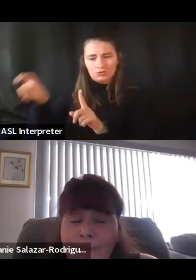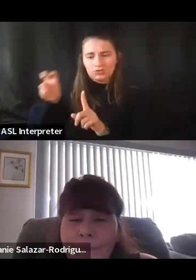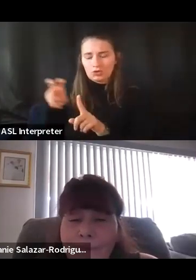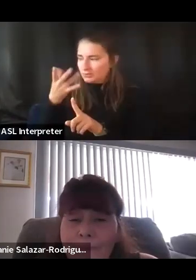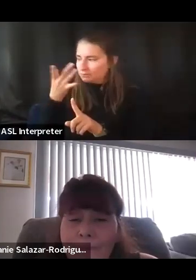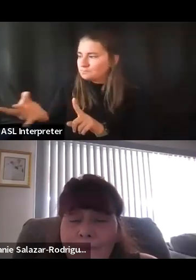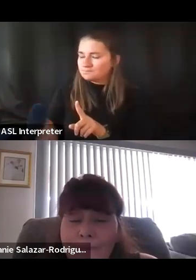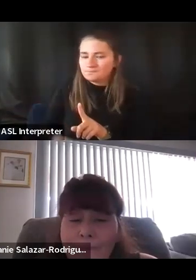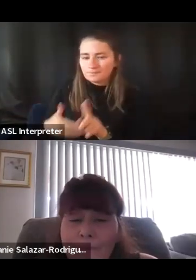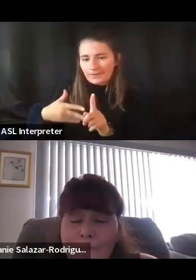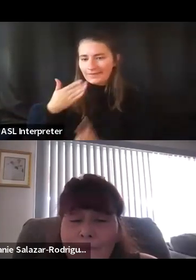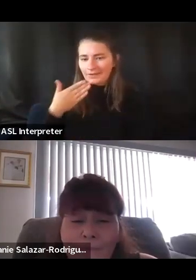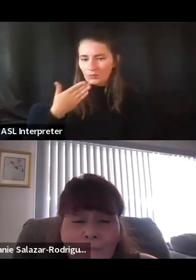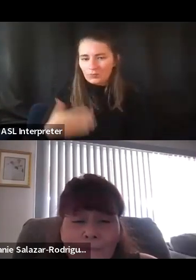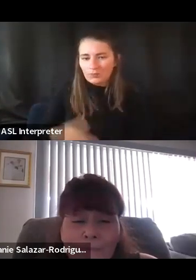So thank you for that.